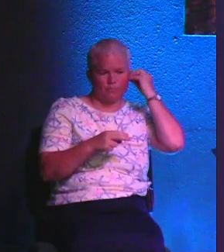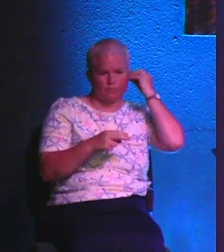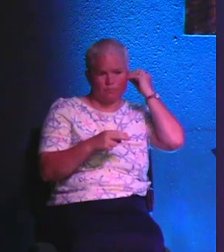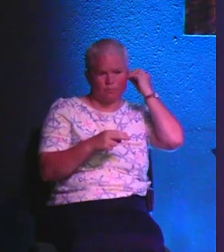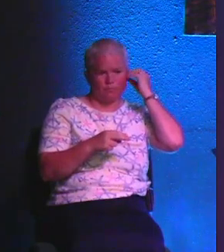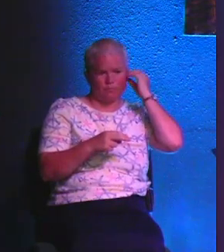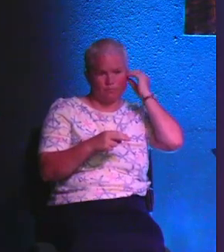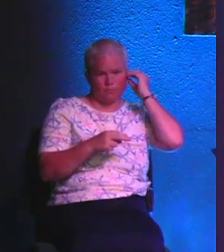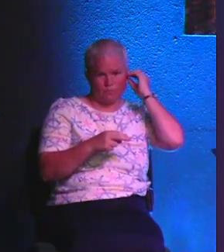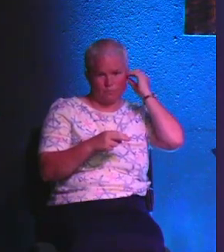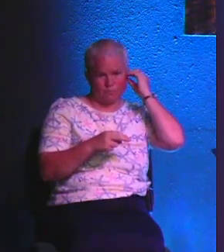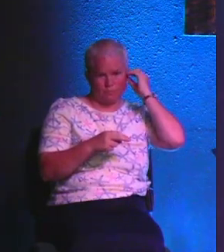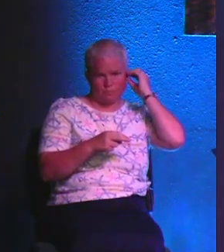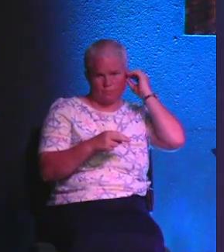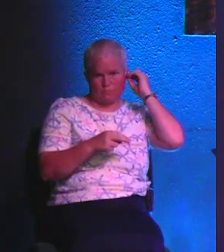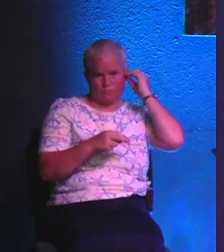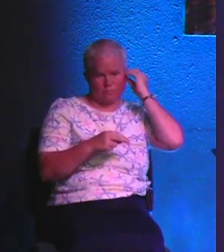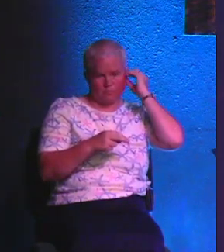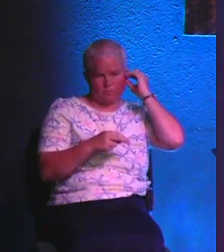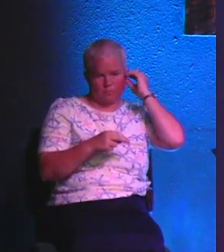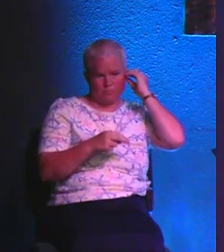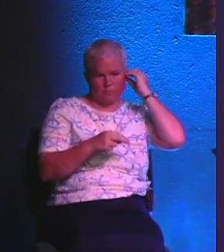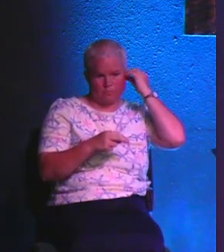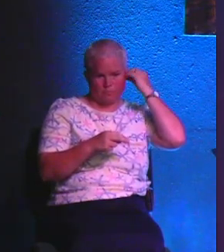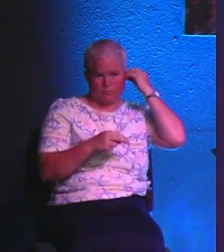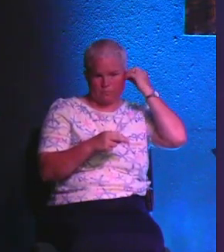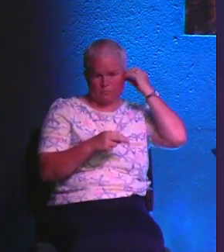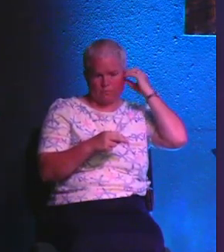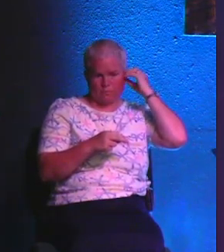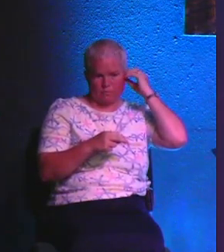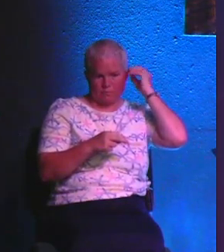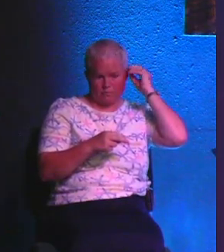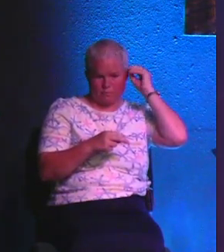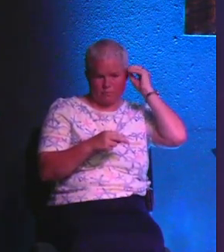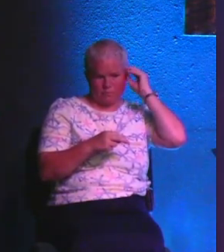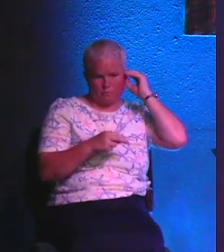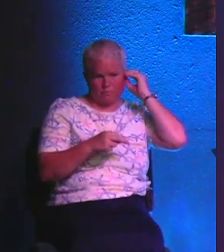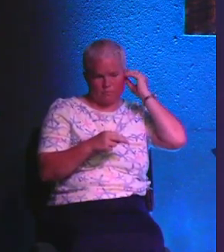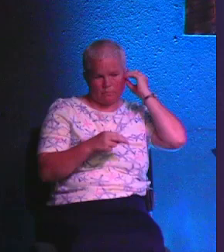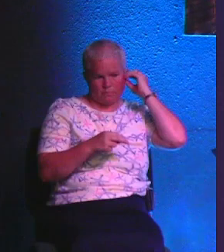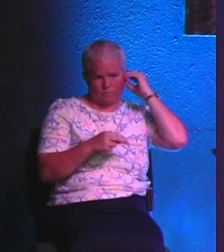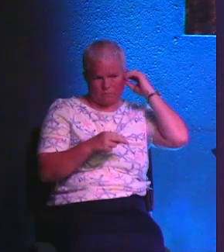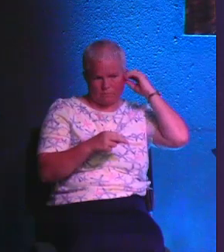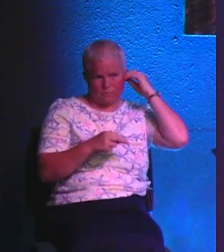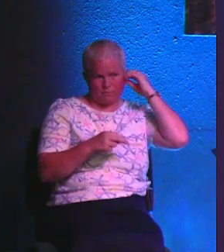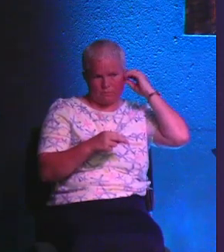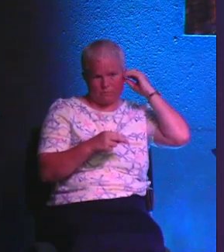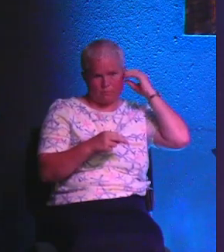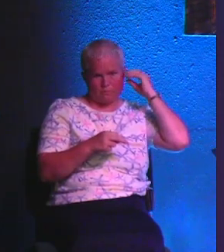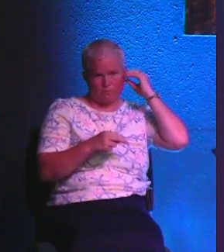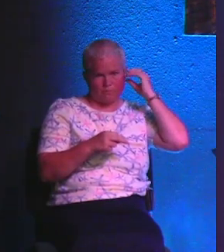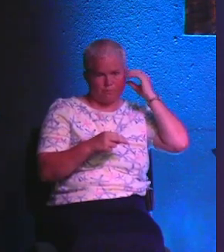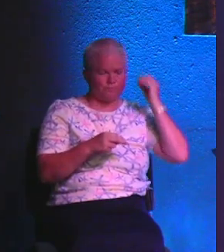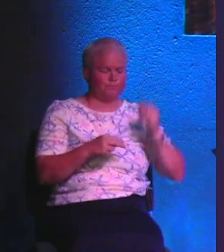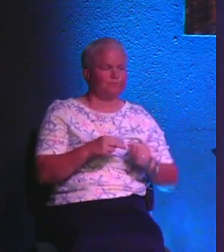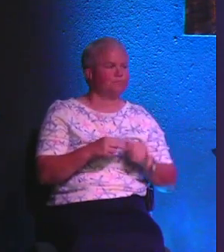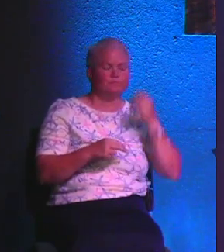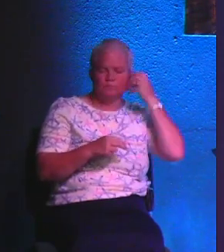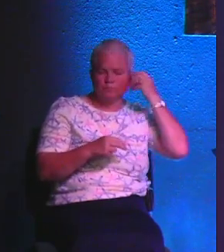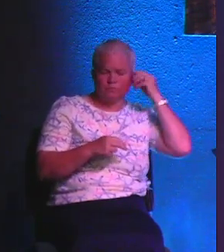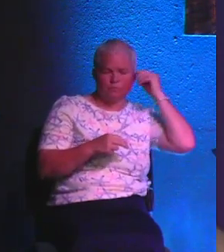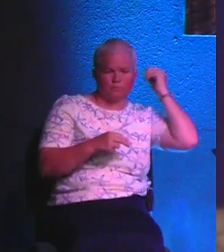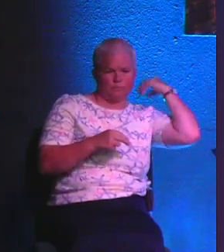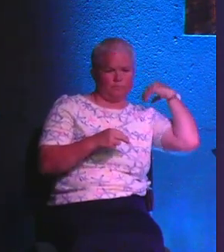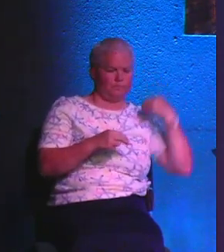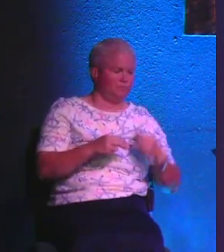down to the point, hey, was Jesus fully God? Is Jesus fully God? There are a few